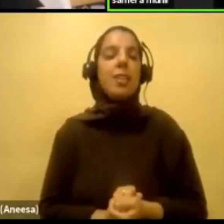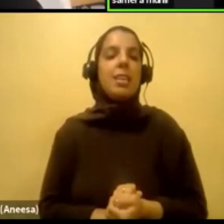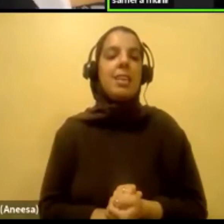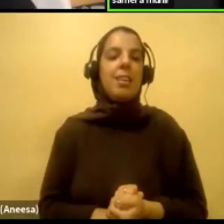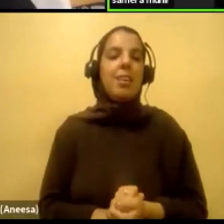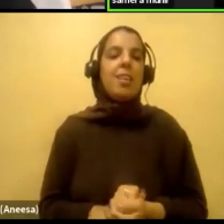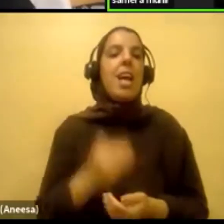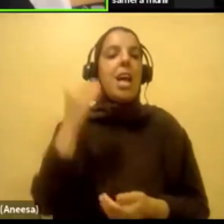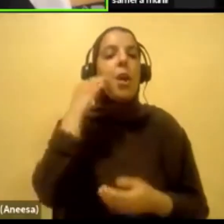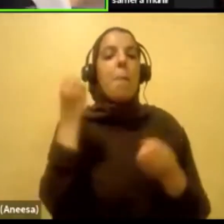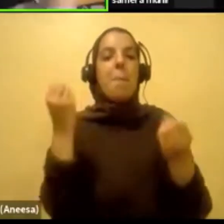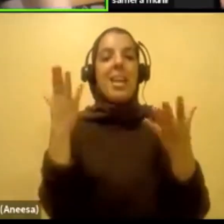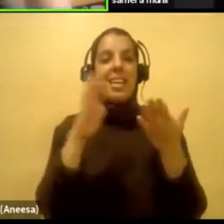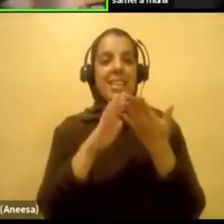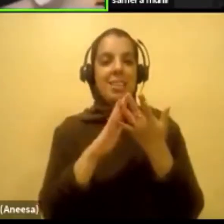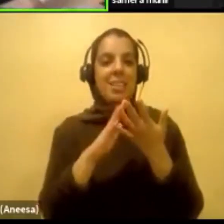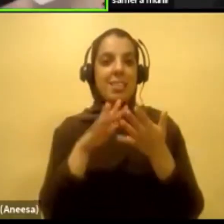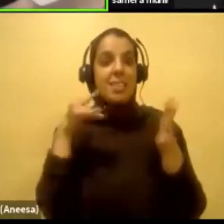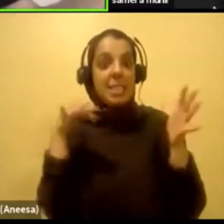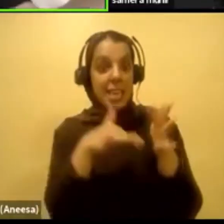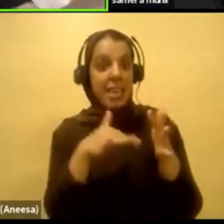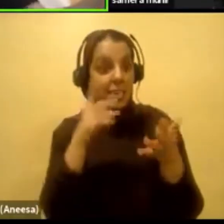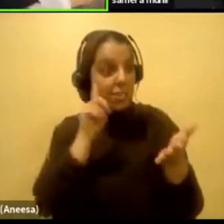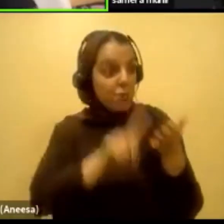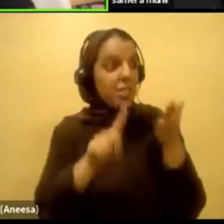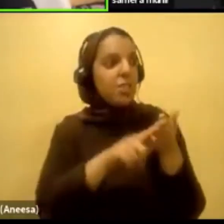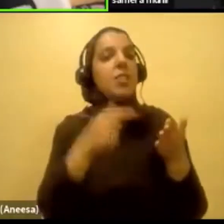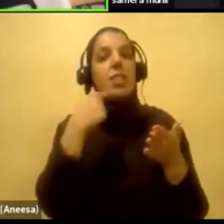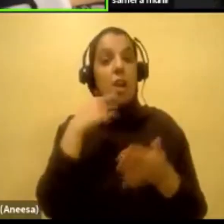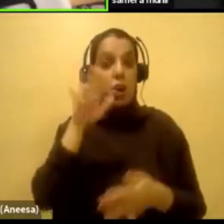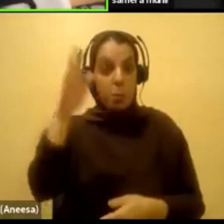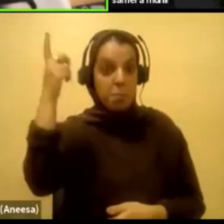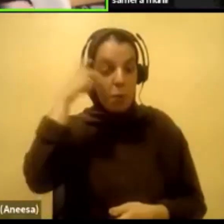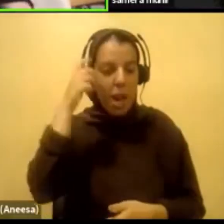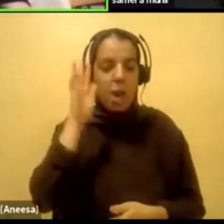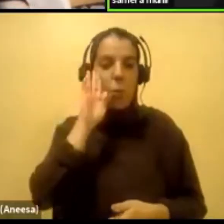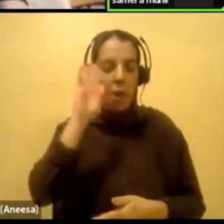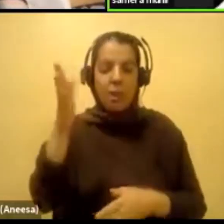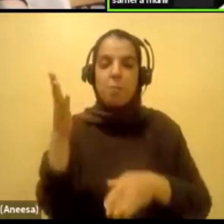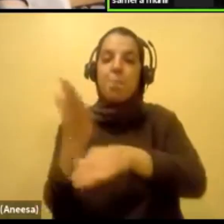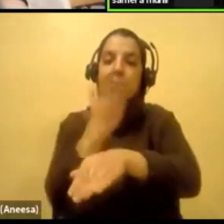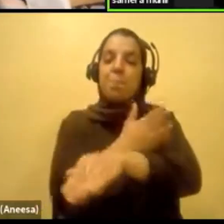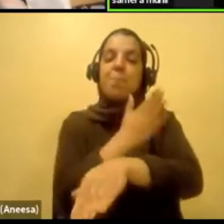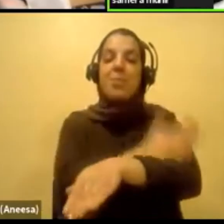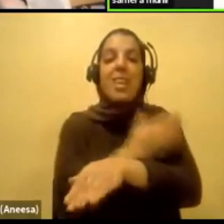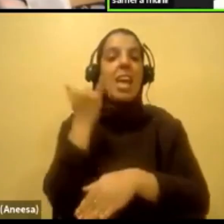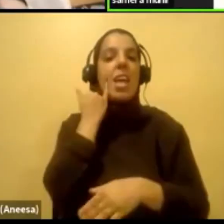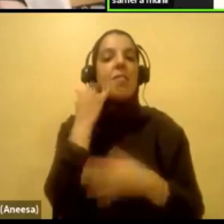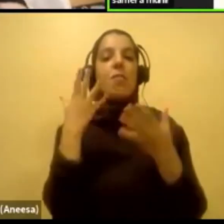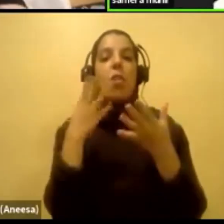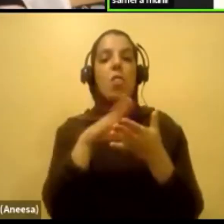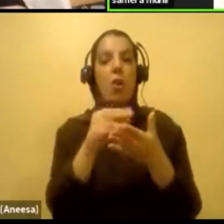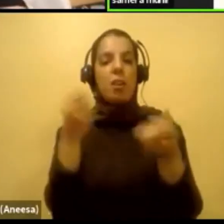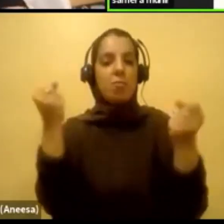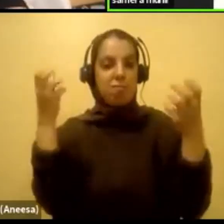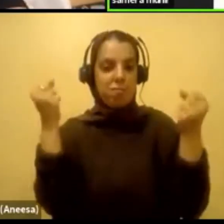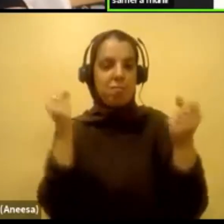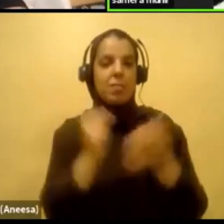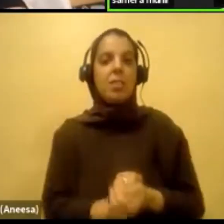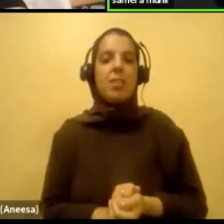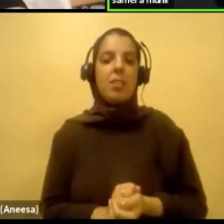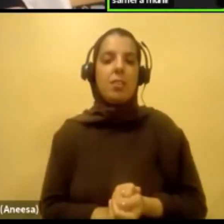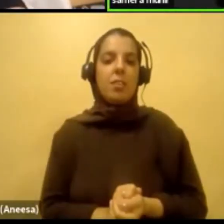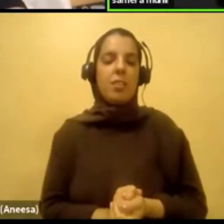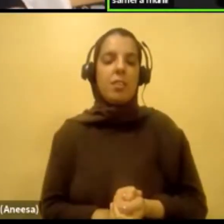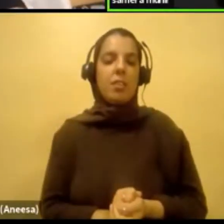there's so many studies out there that people say, like, makes your brain, like, more sharp or something. I think what they say is when you learn how to write, uh,